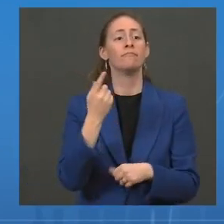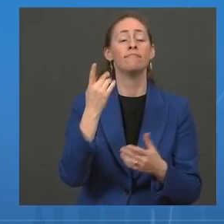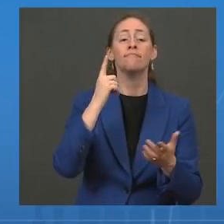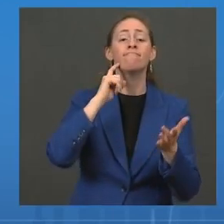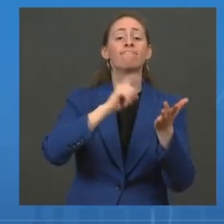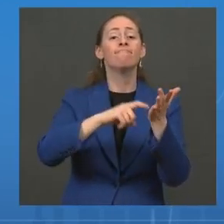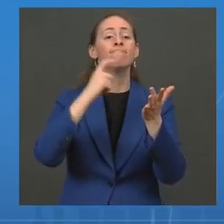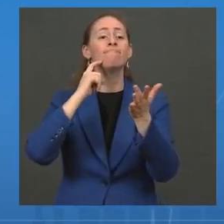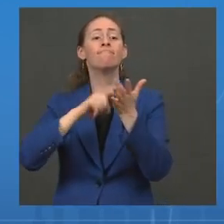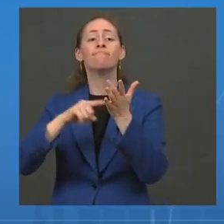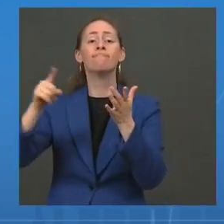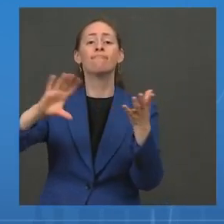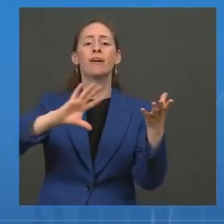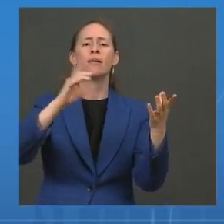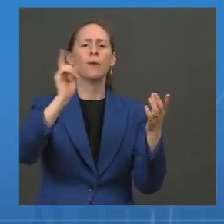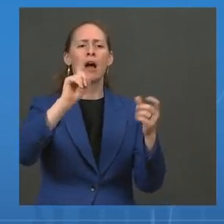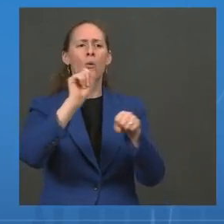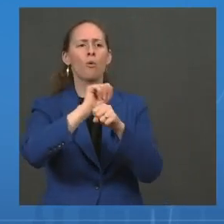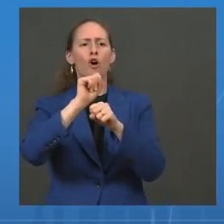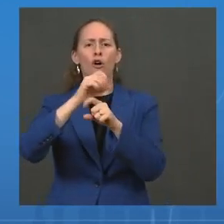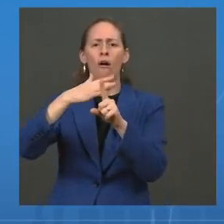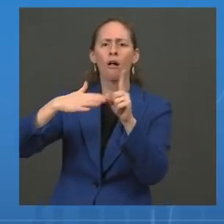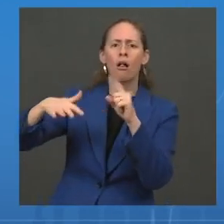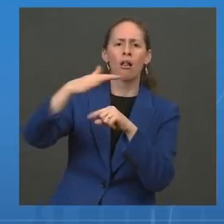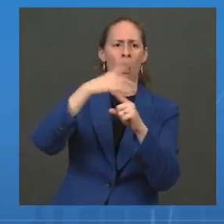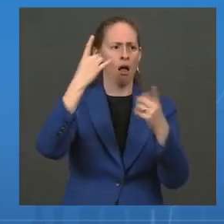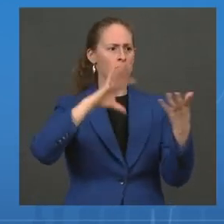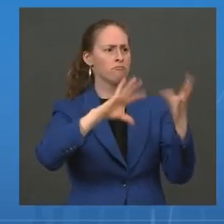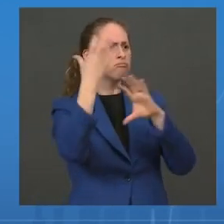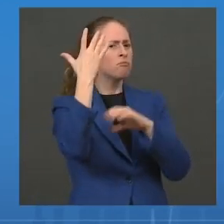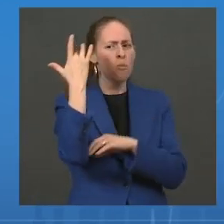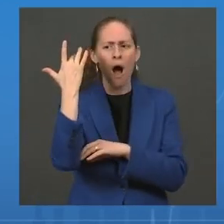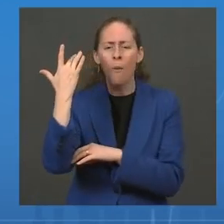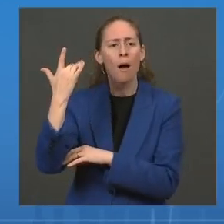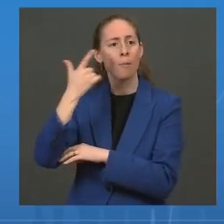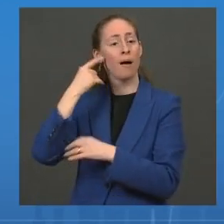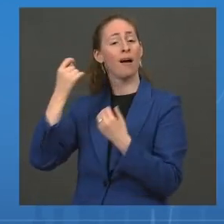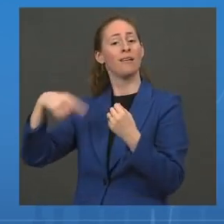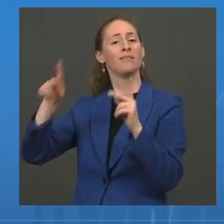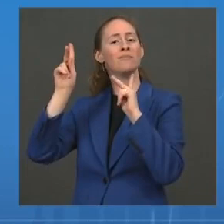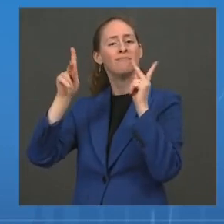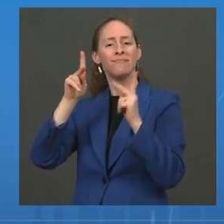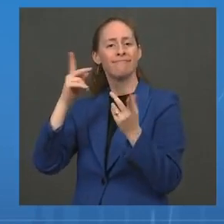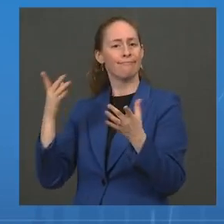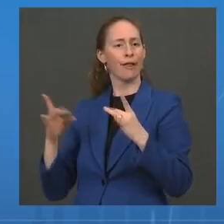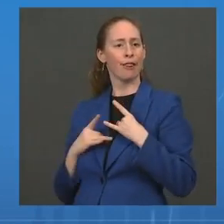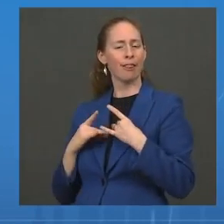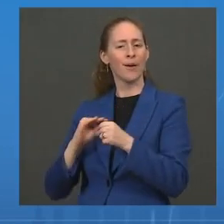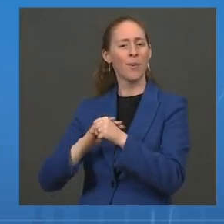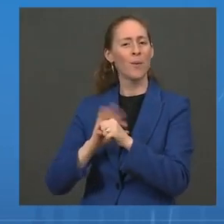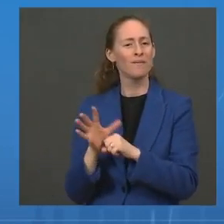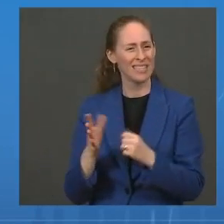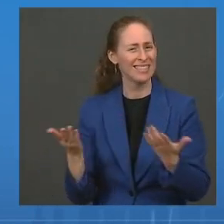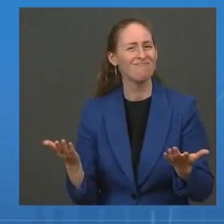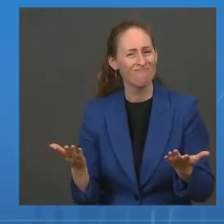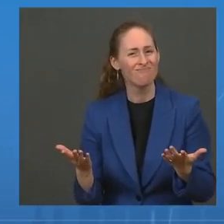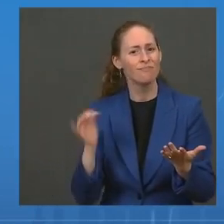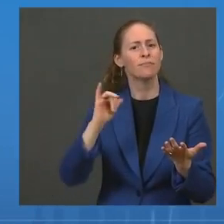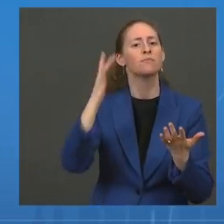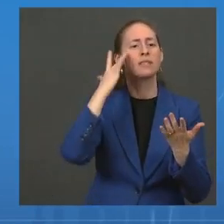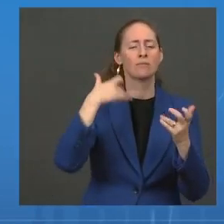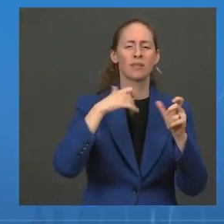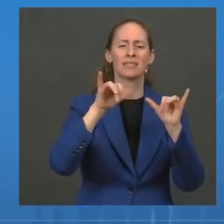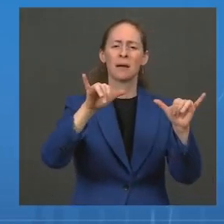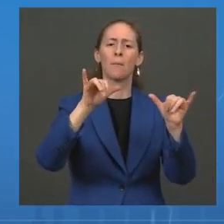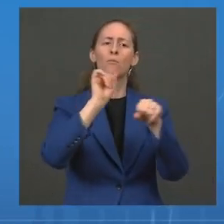is when people get COVID. And that's the reason why we want to do everything we can to keep the workplace flow at